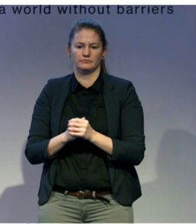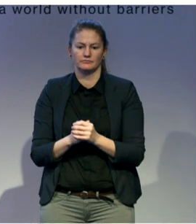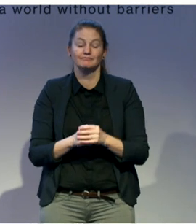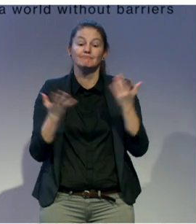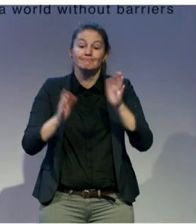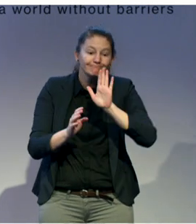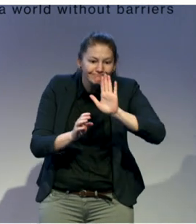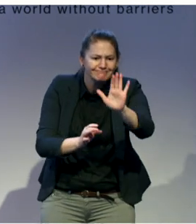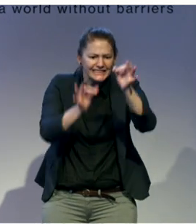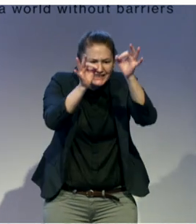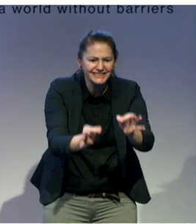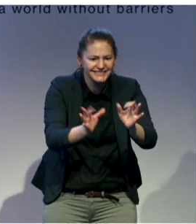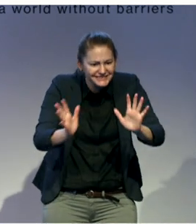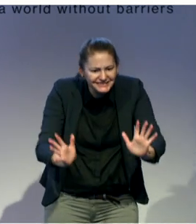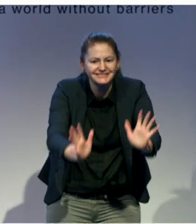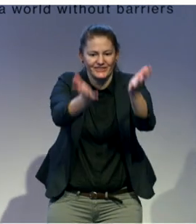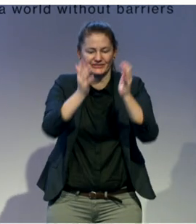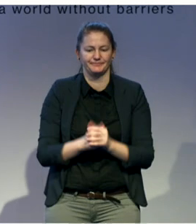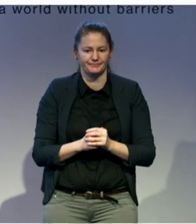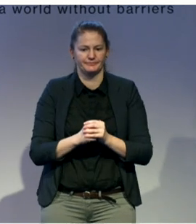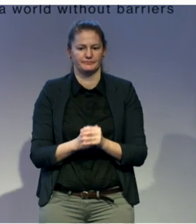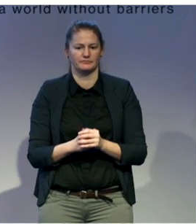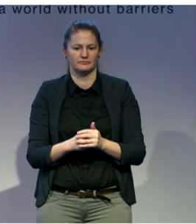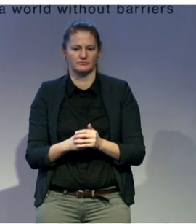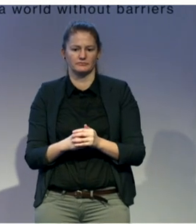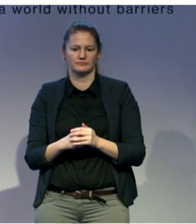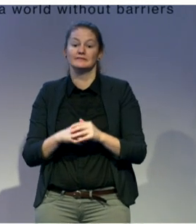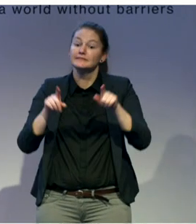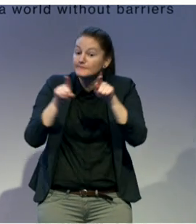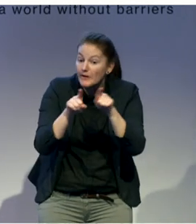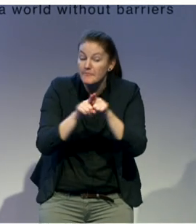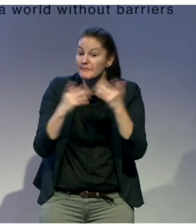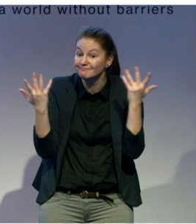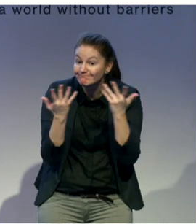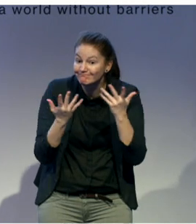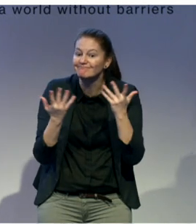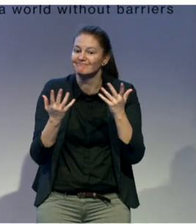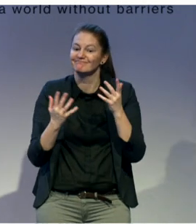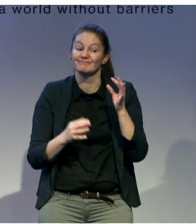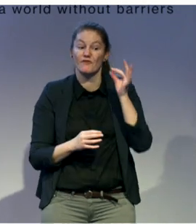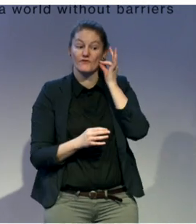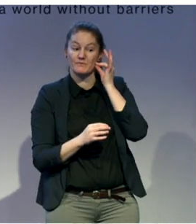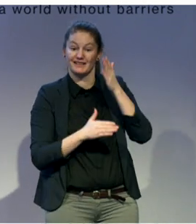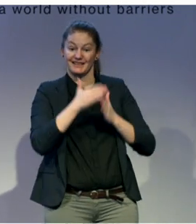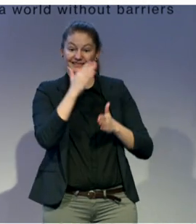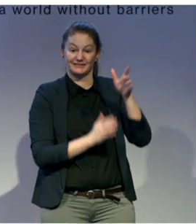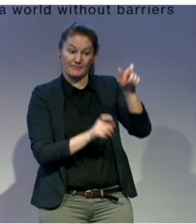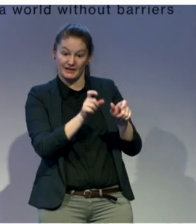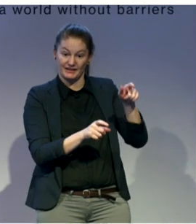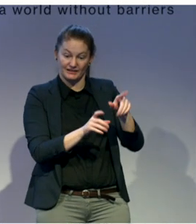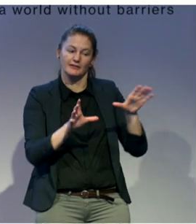as well as civil society movement. The practice, the practice, namely foresting